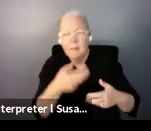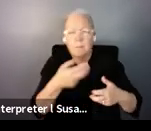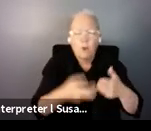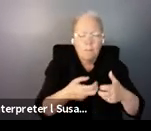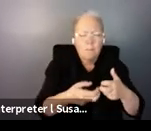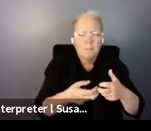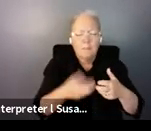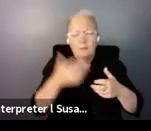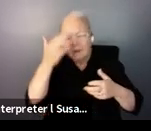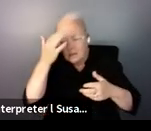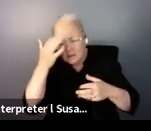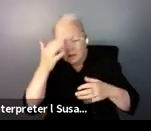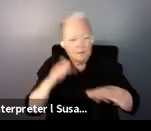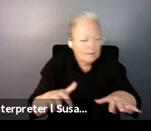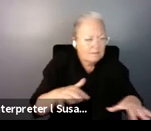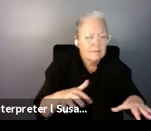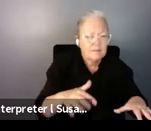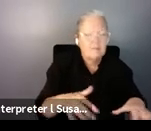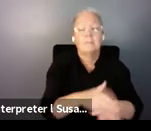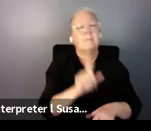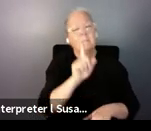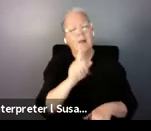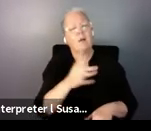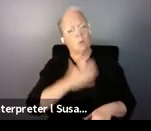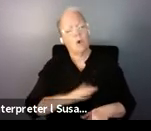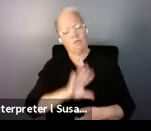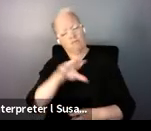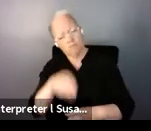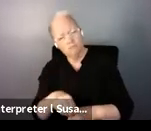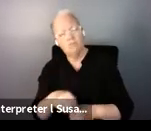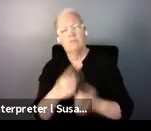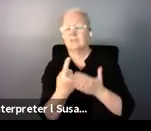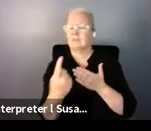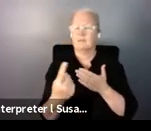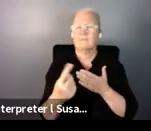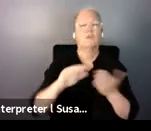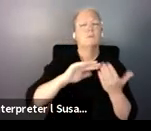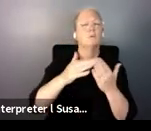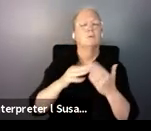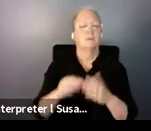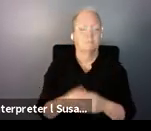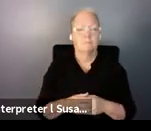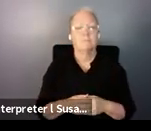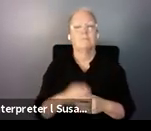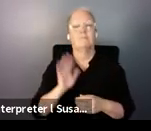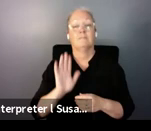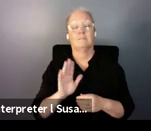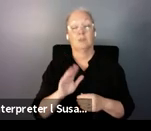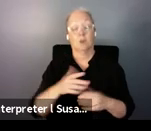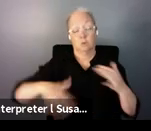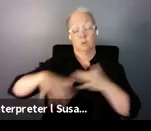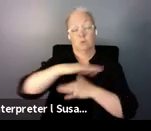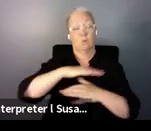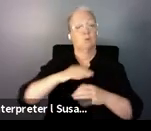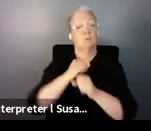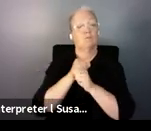and maintain autonomy and to live in the community. So what social protection can do? In depending